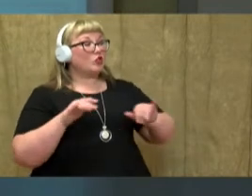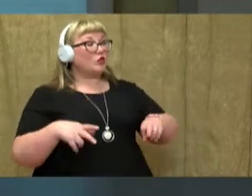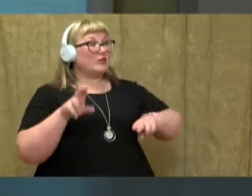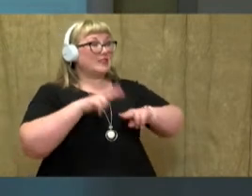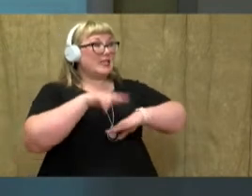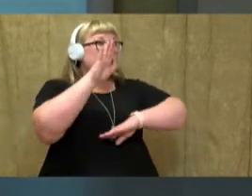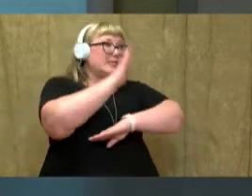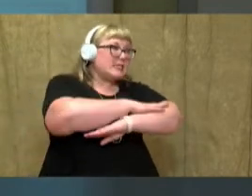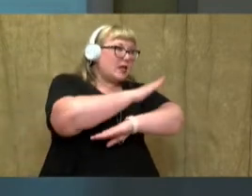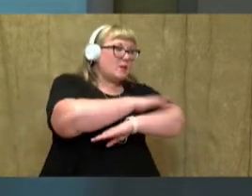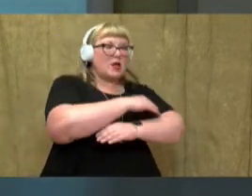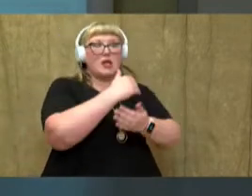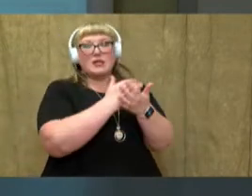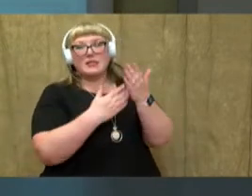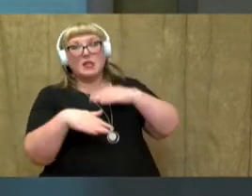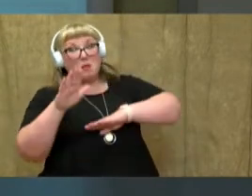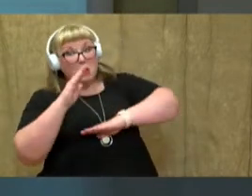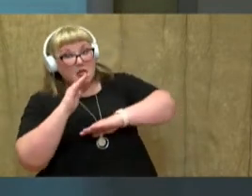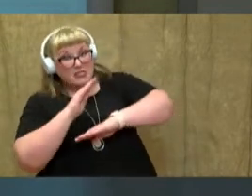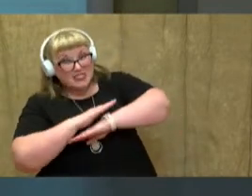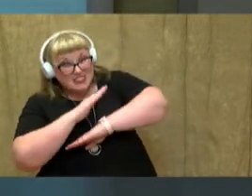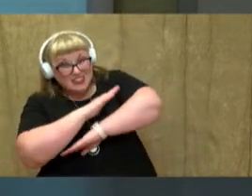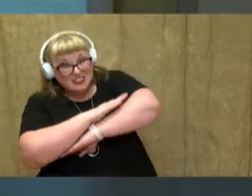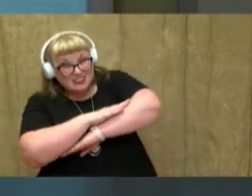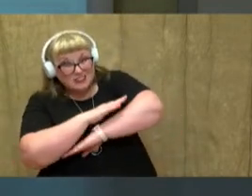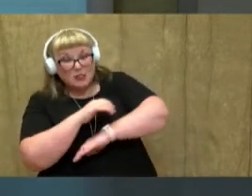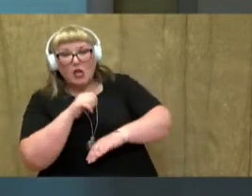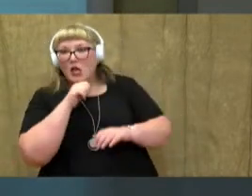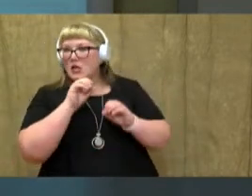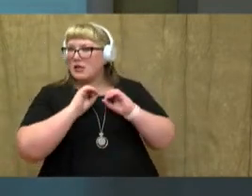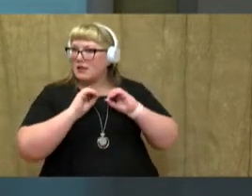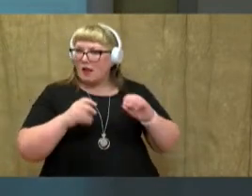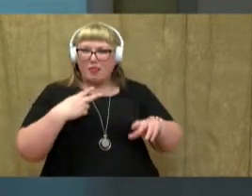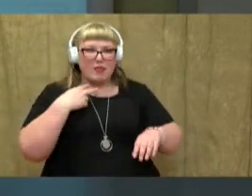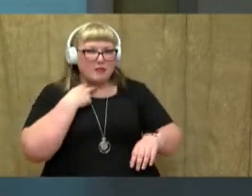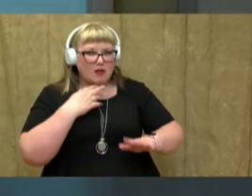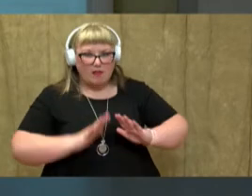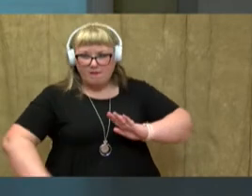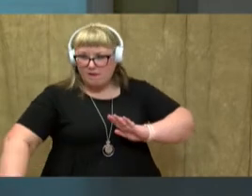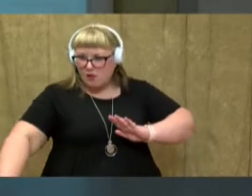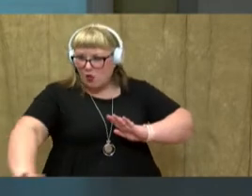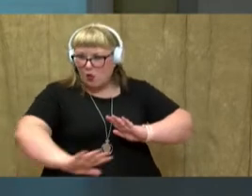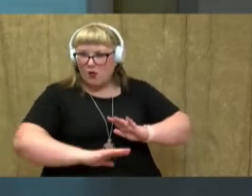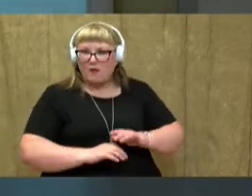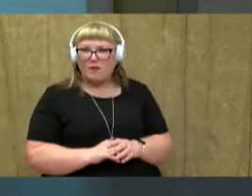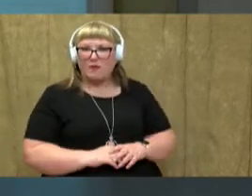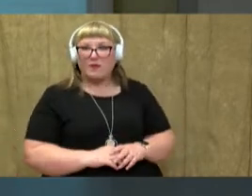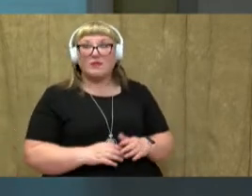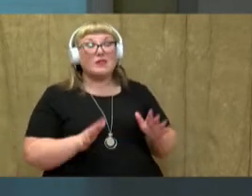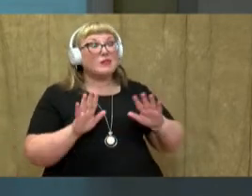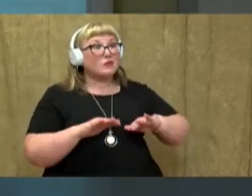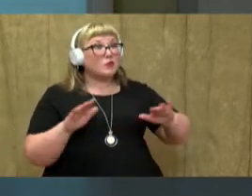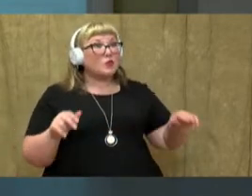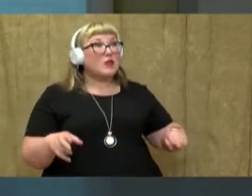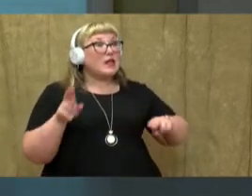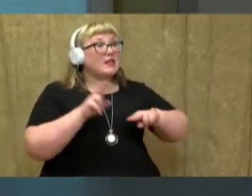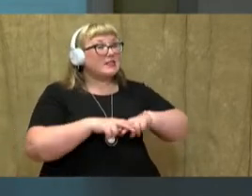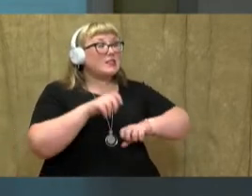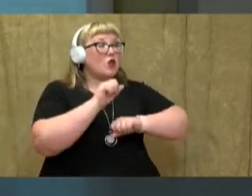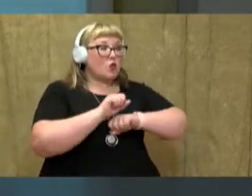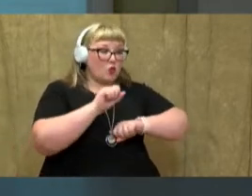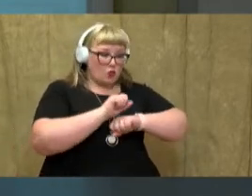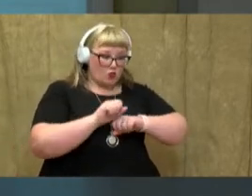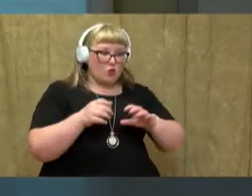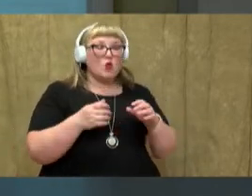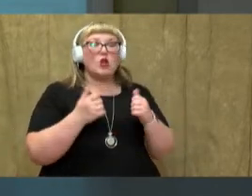tables. Some sit at desks. Nothing is bolted to the ground. Our caption says, children sit and work together.